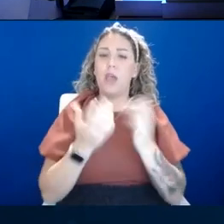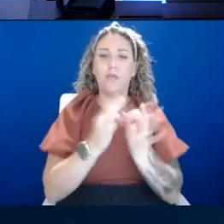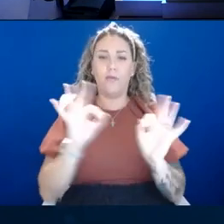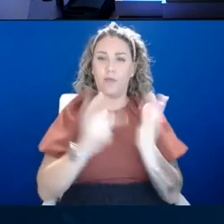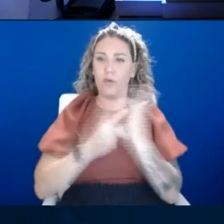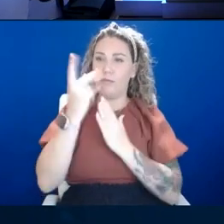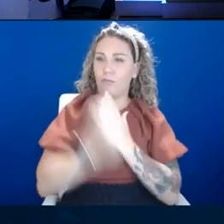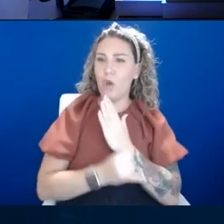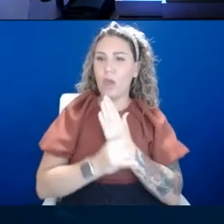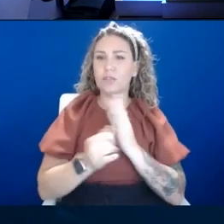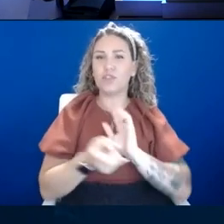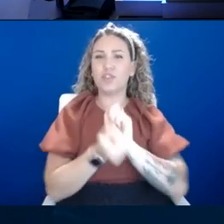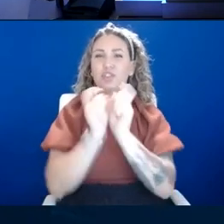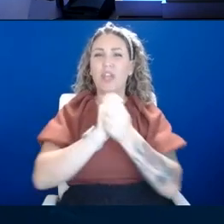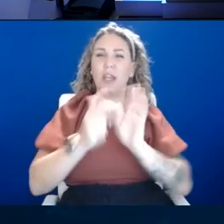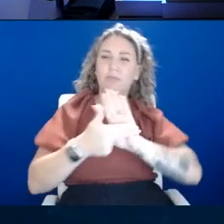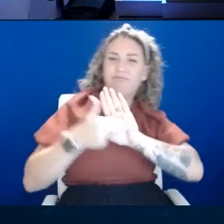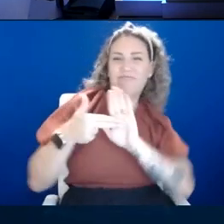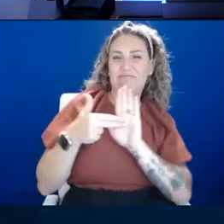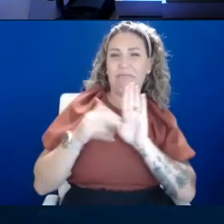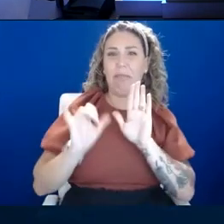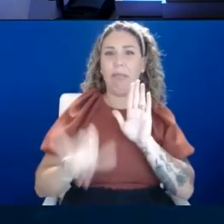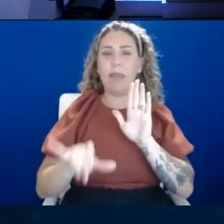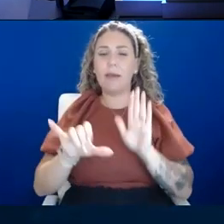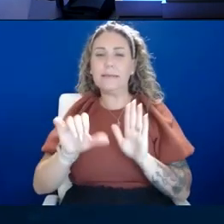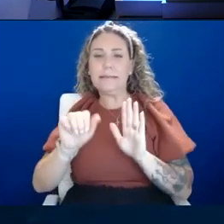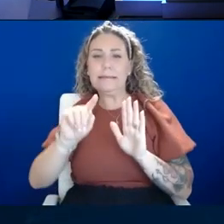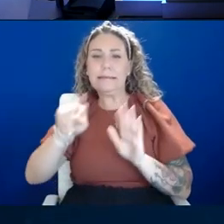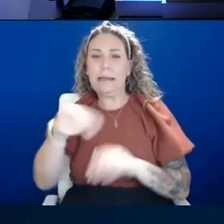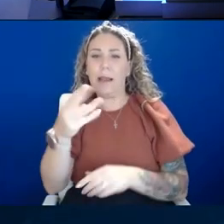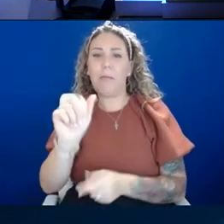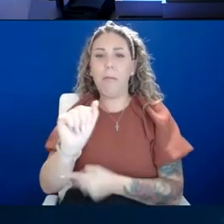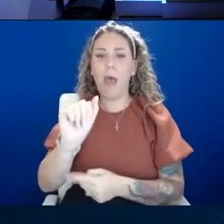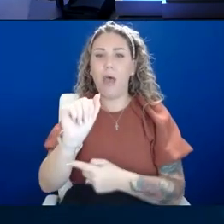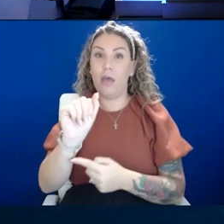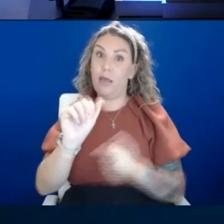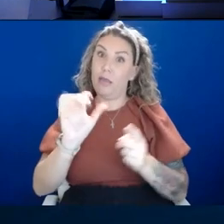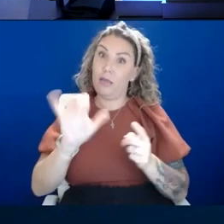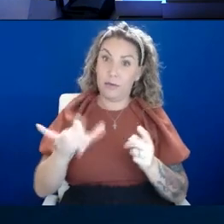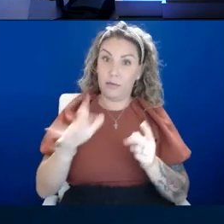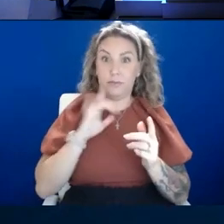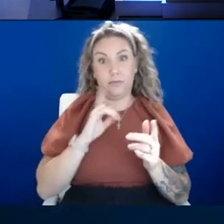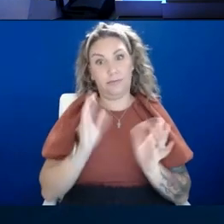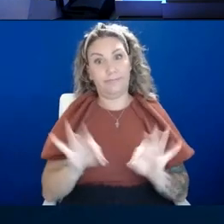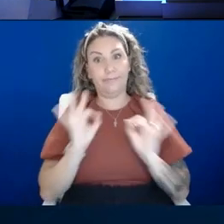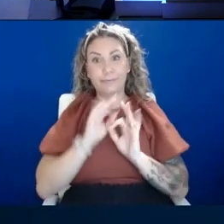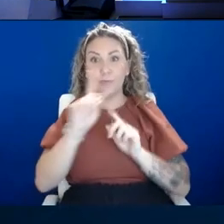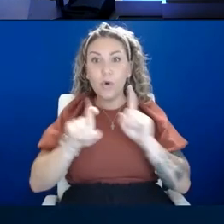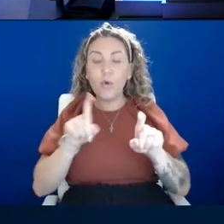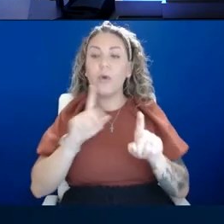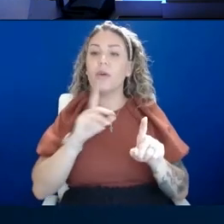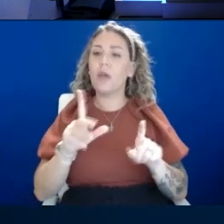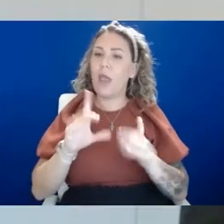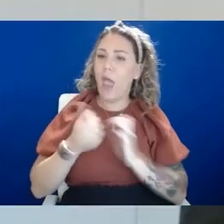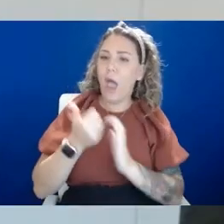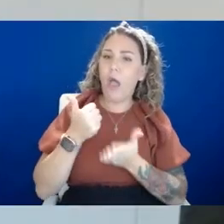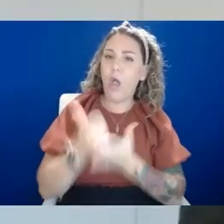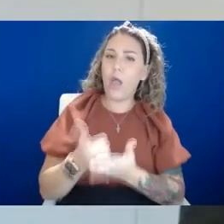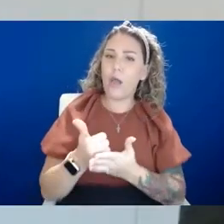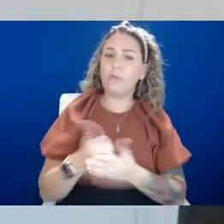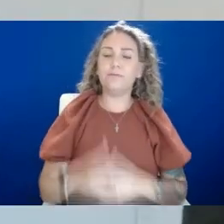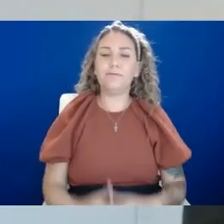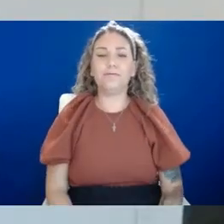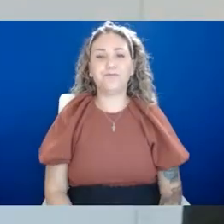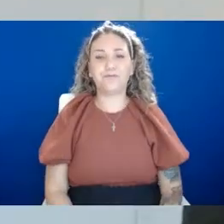around mental health? That is a big, that's a big mountain to climb. How, how is this going to help? Yeah, so